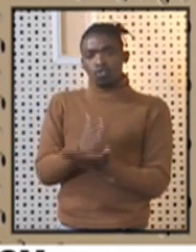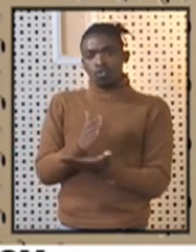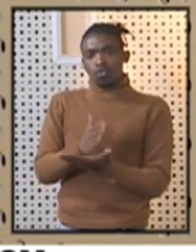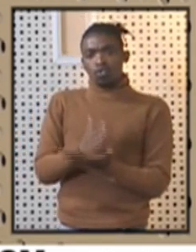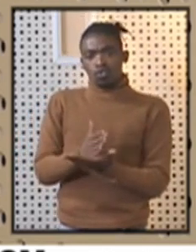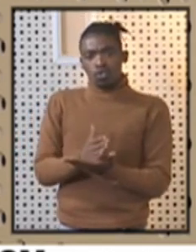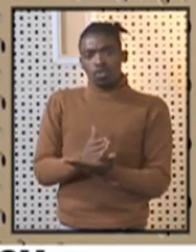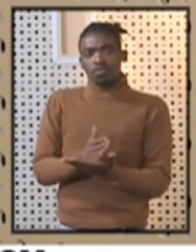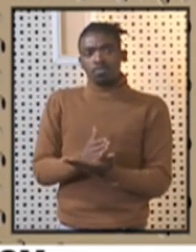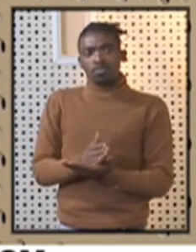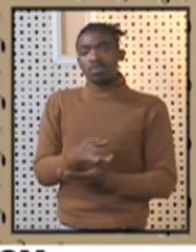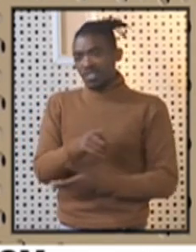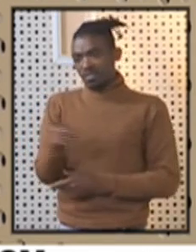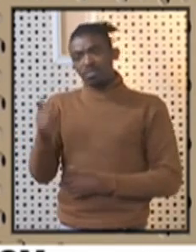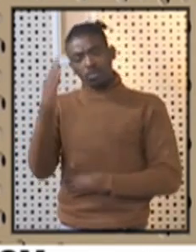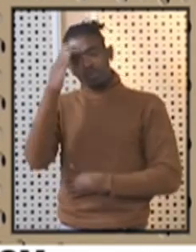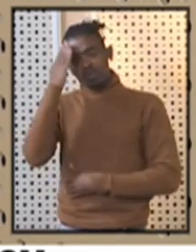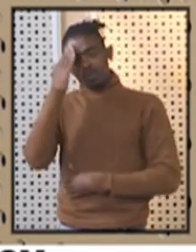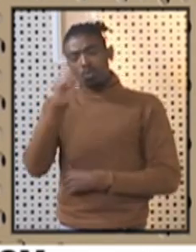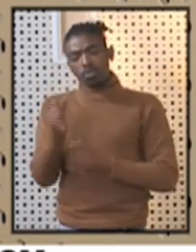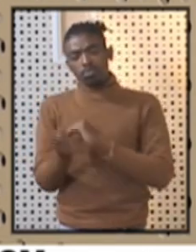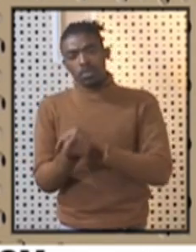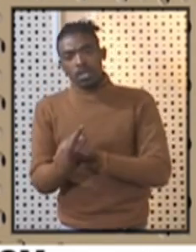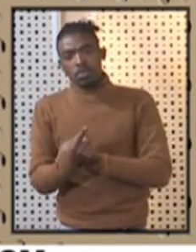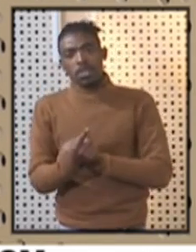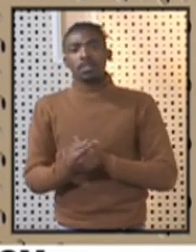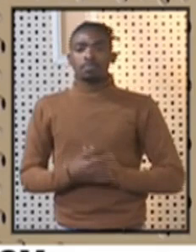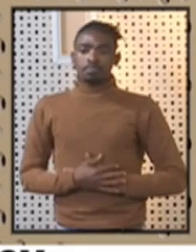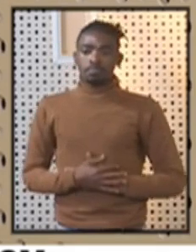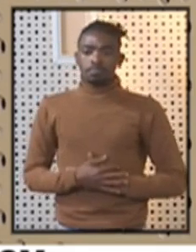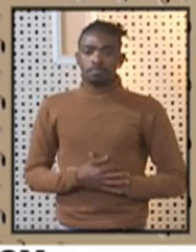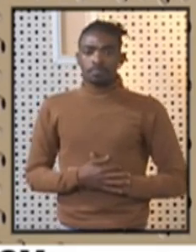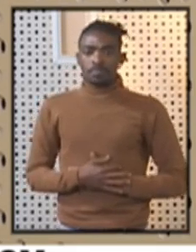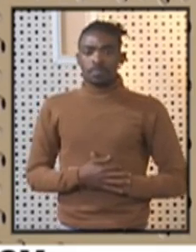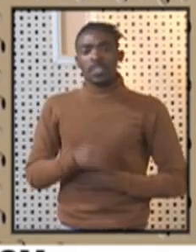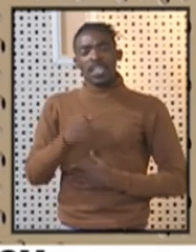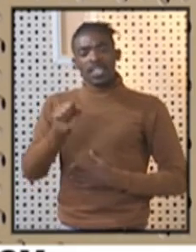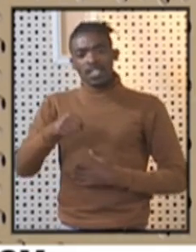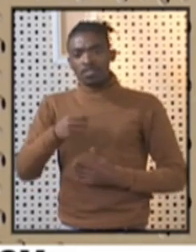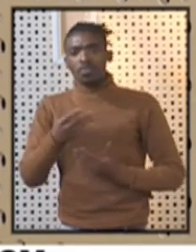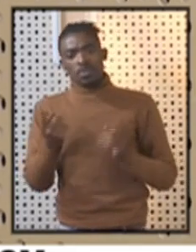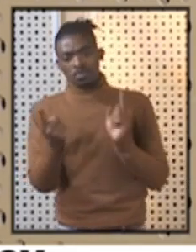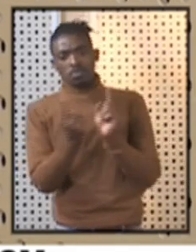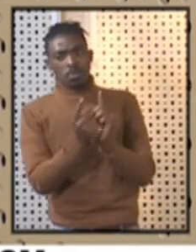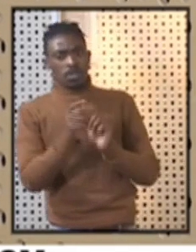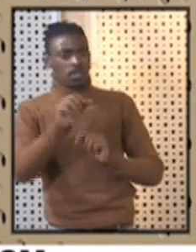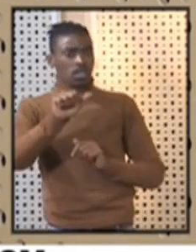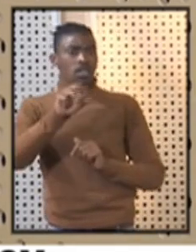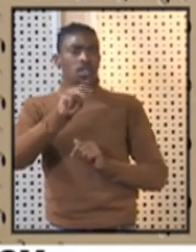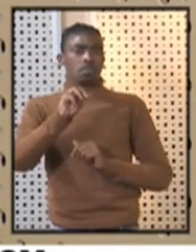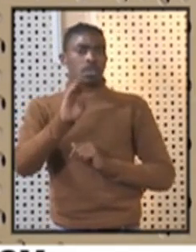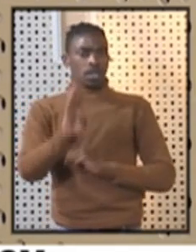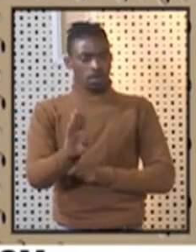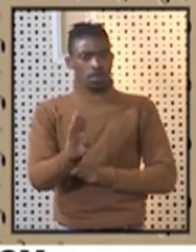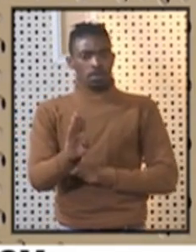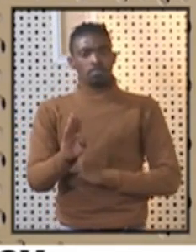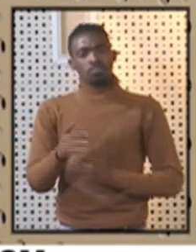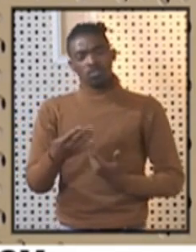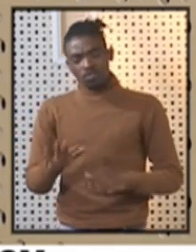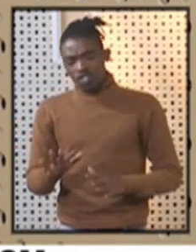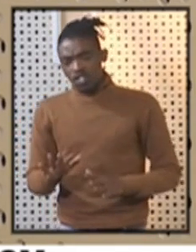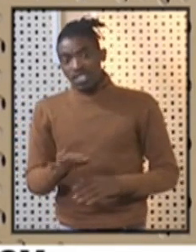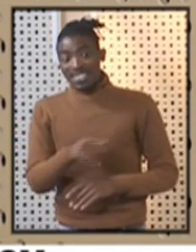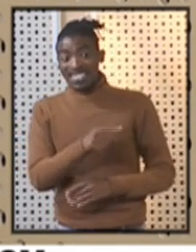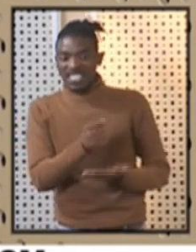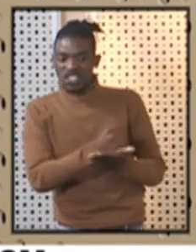talking about, that their matter is on our table. We have met with Airbnb that says to us they've got quite a number of people who are registered